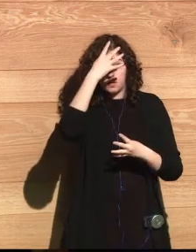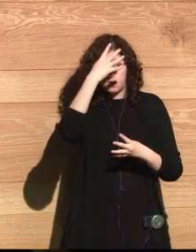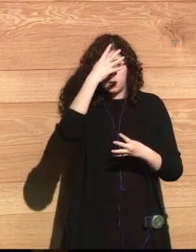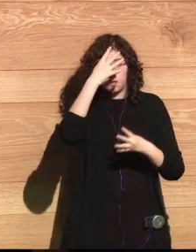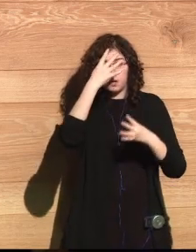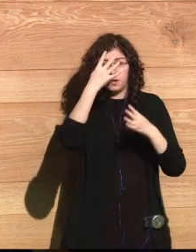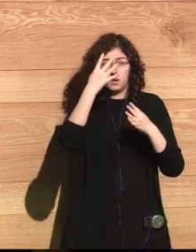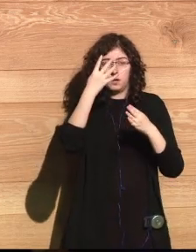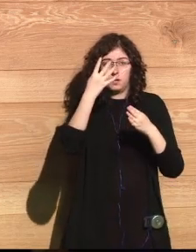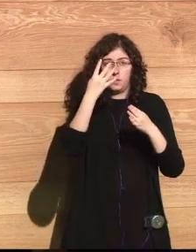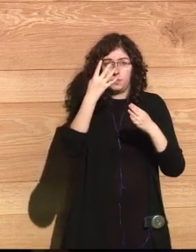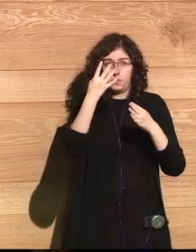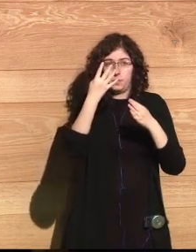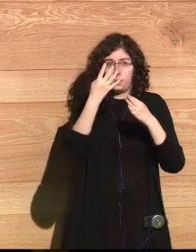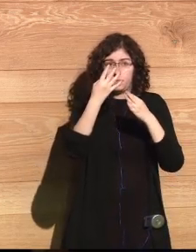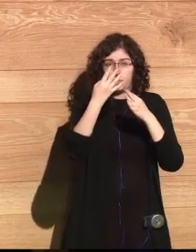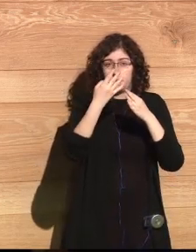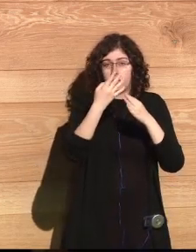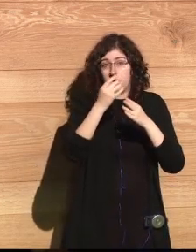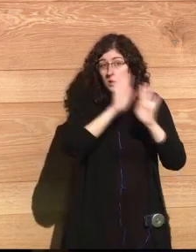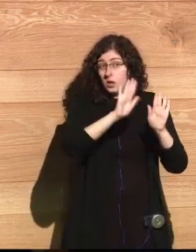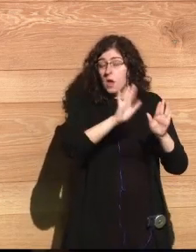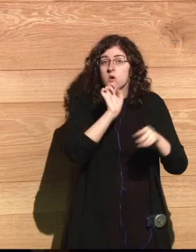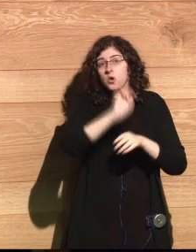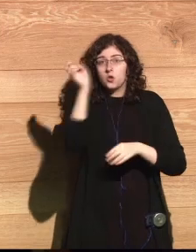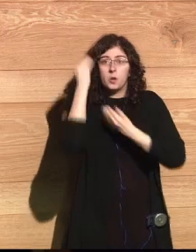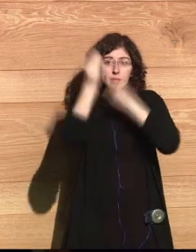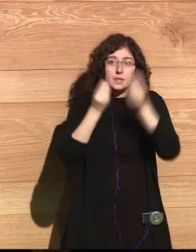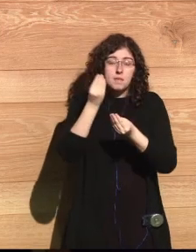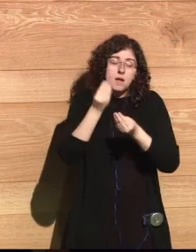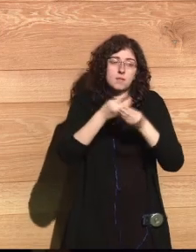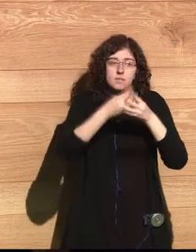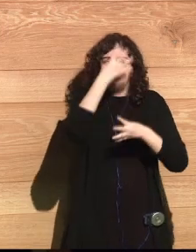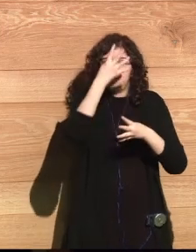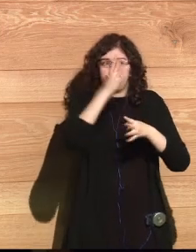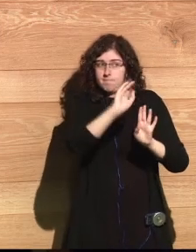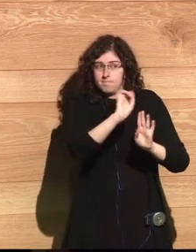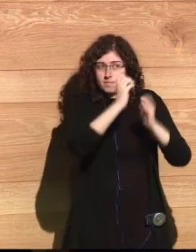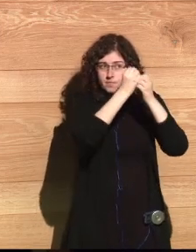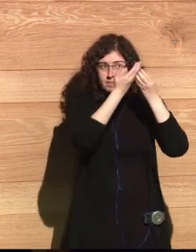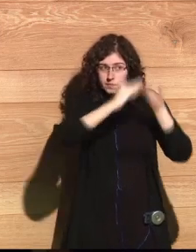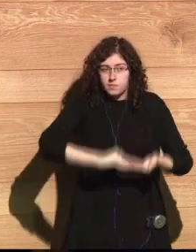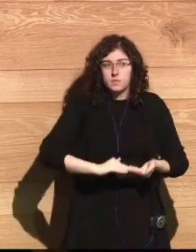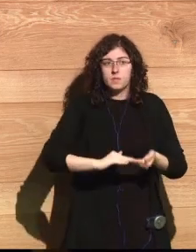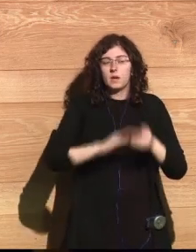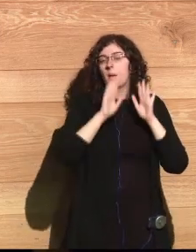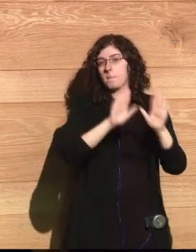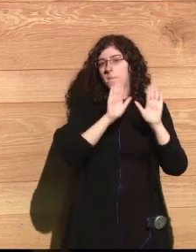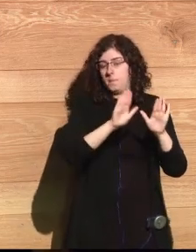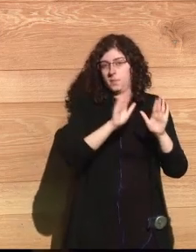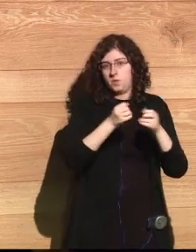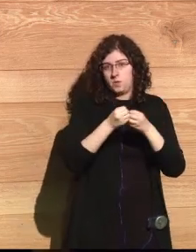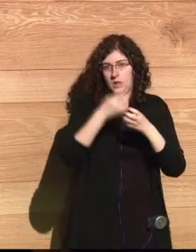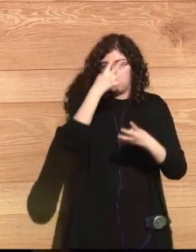there, that building. And finally, they keep, they keep the place and the building. Why did they decide